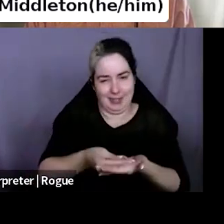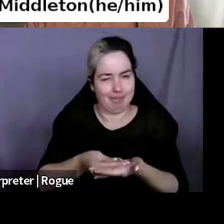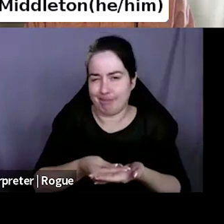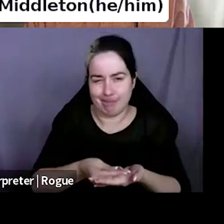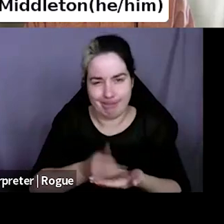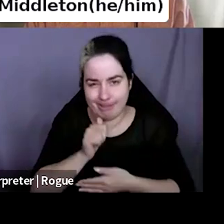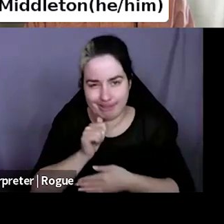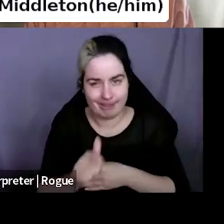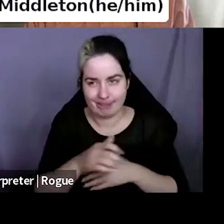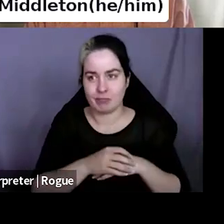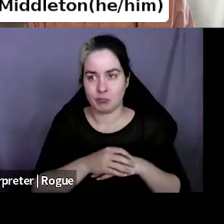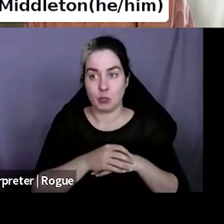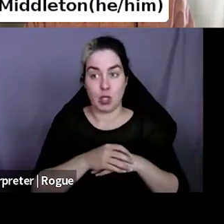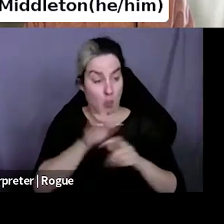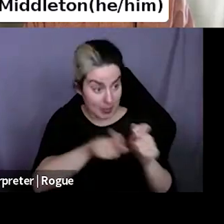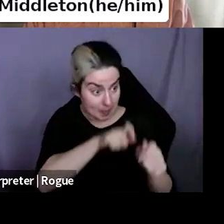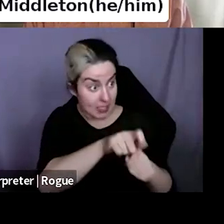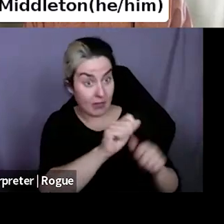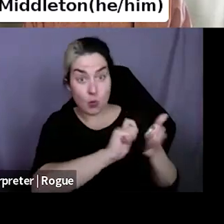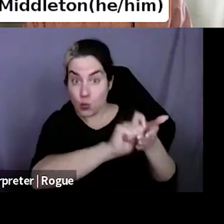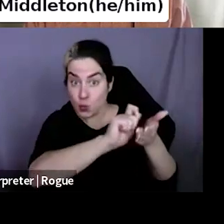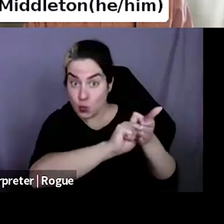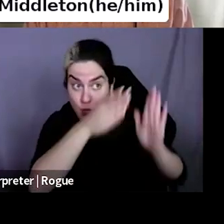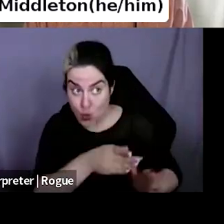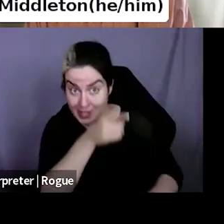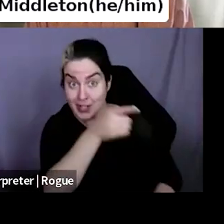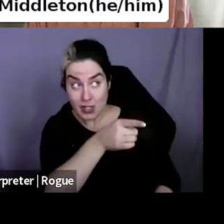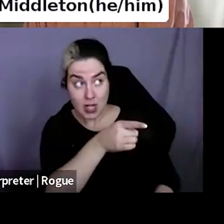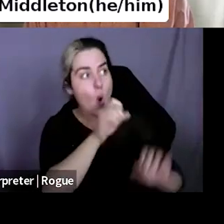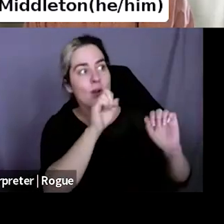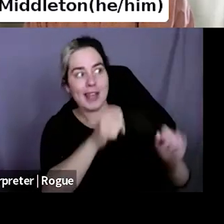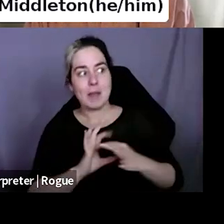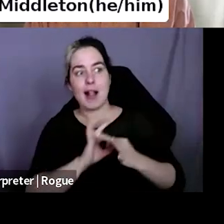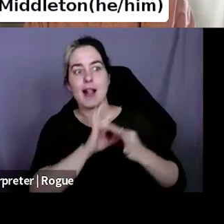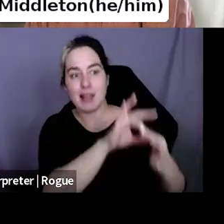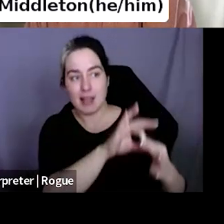a much better conduit, but, uh, not the big publishers most of the time.